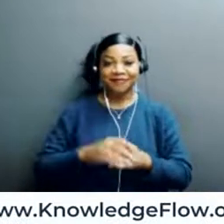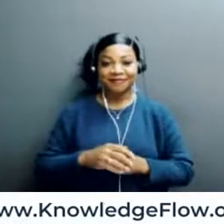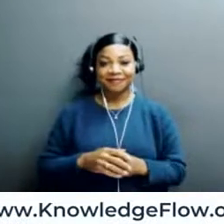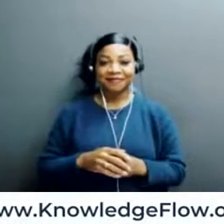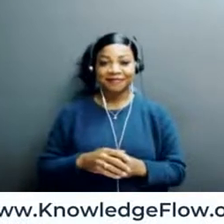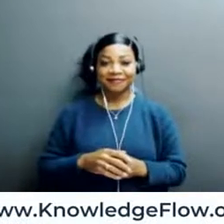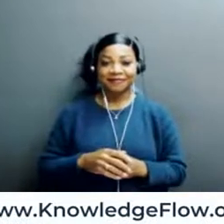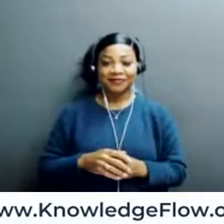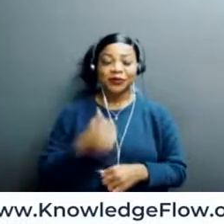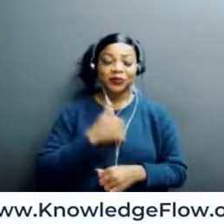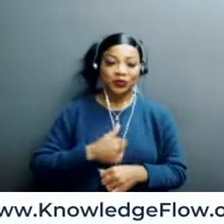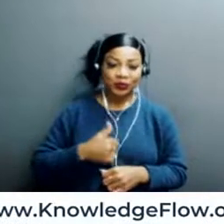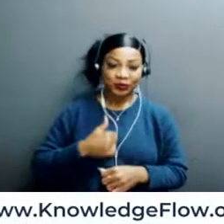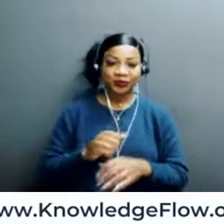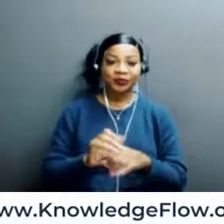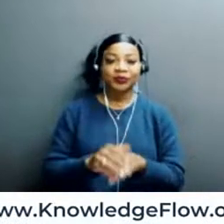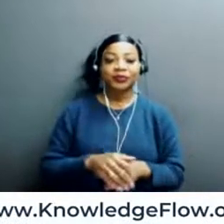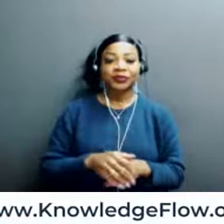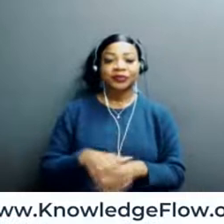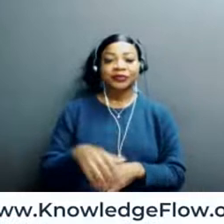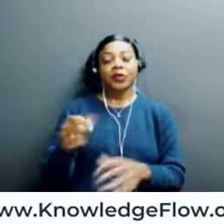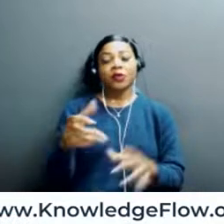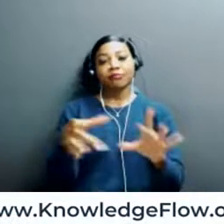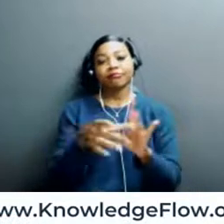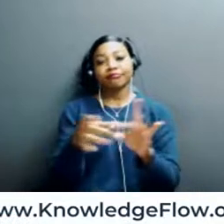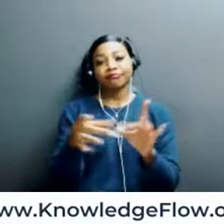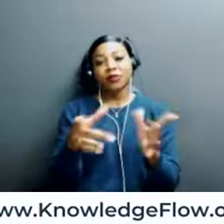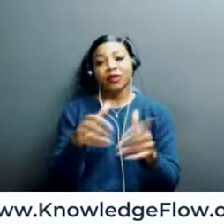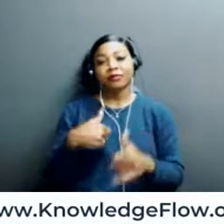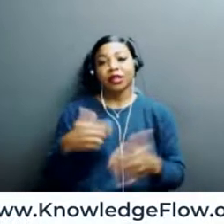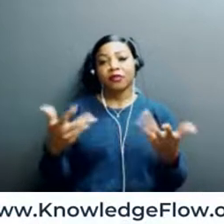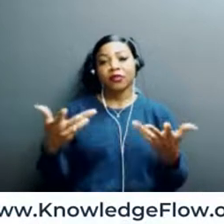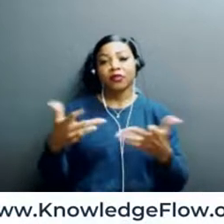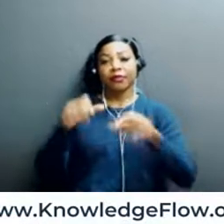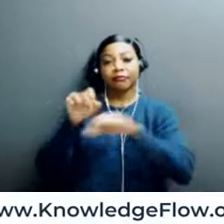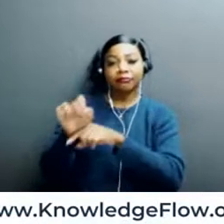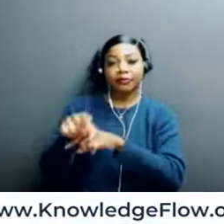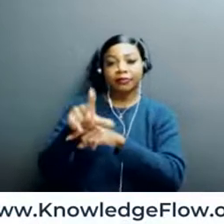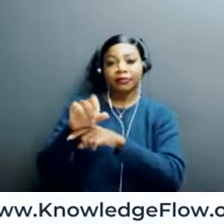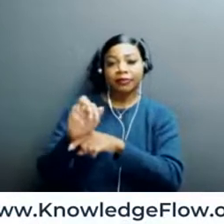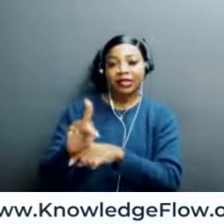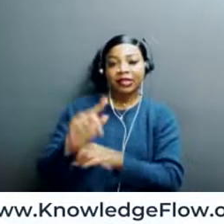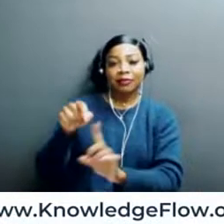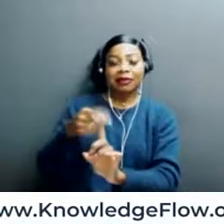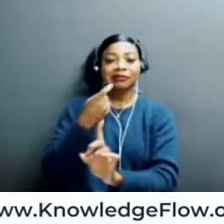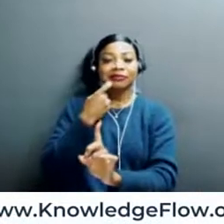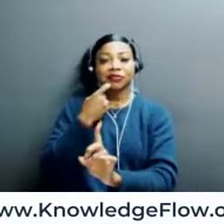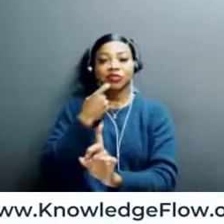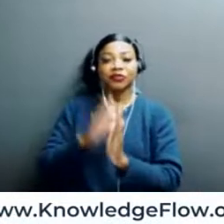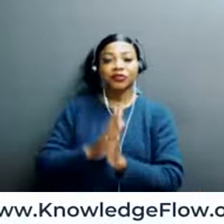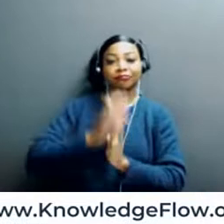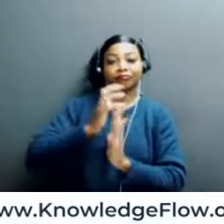Sorry about that. Yeah, I just want to mention as well that I did share the link with you of our current newsletter, which contains